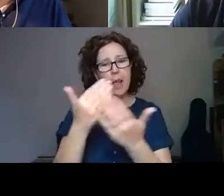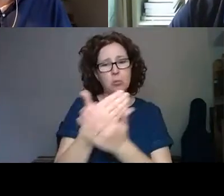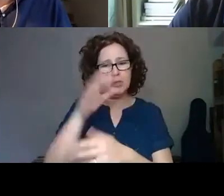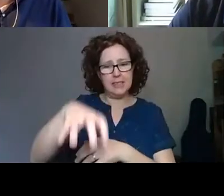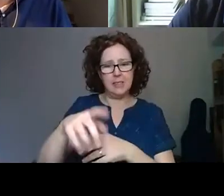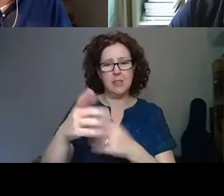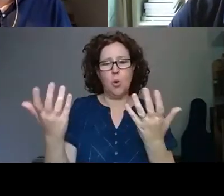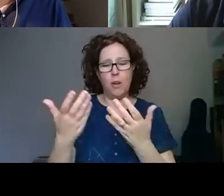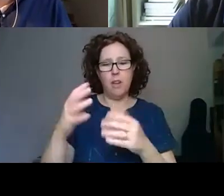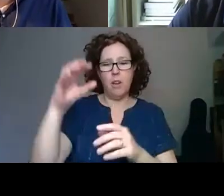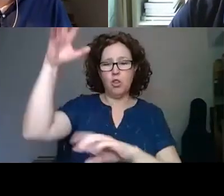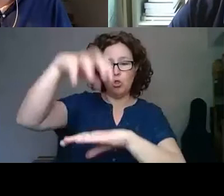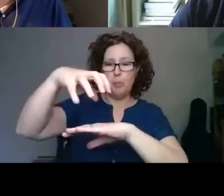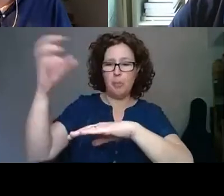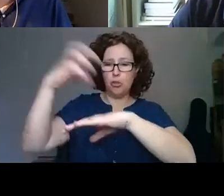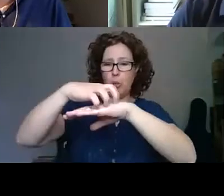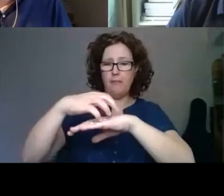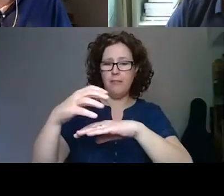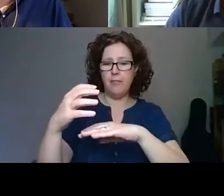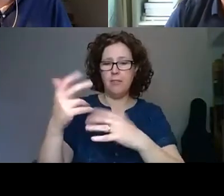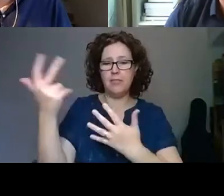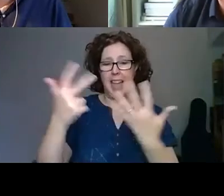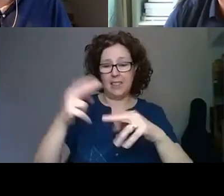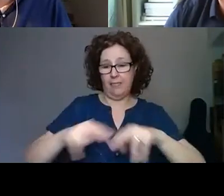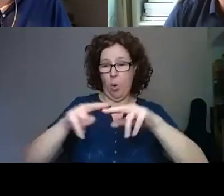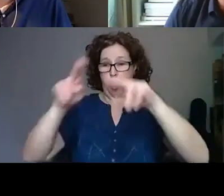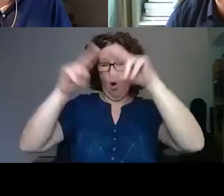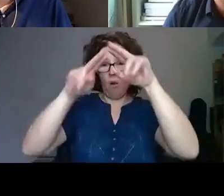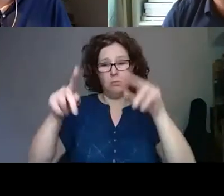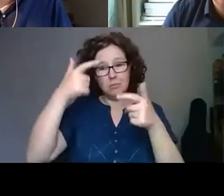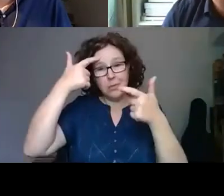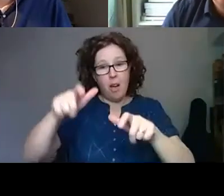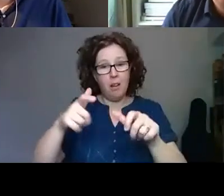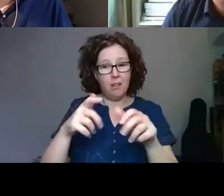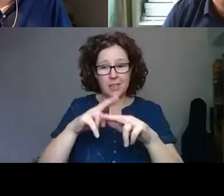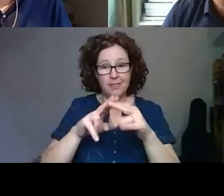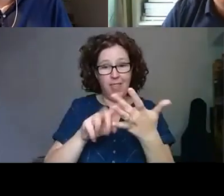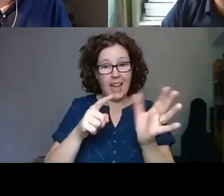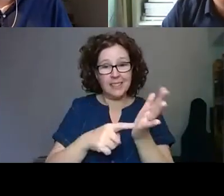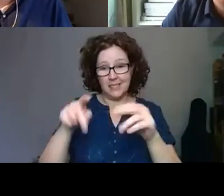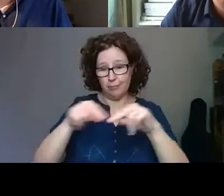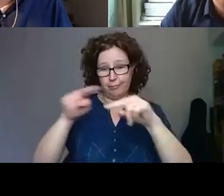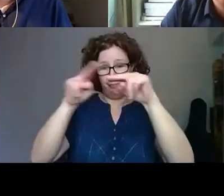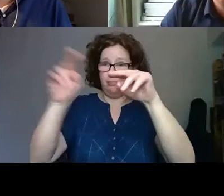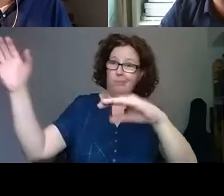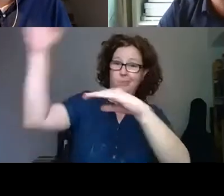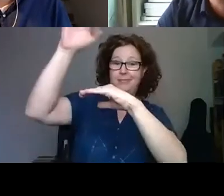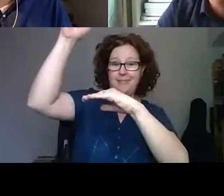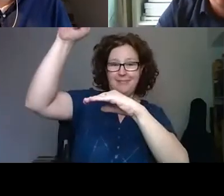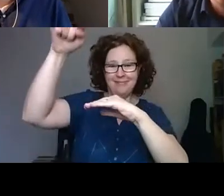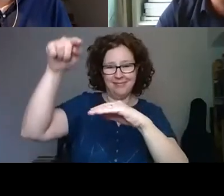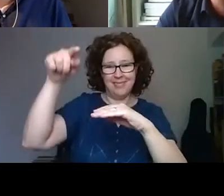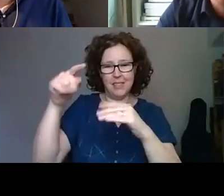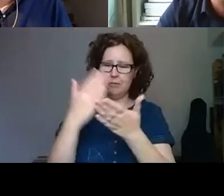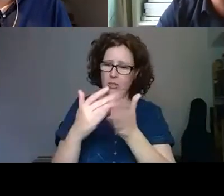on top of an 18-fold residential building, which was also, which is also in a typical kind of middle